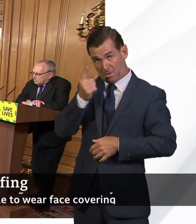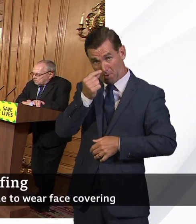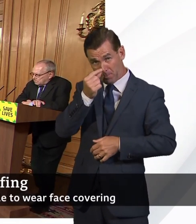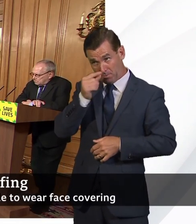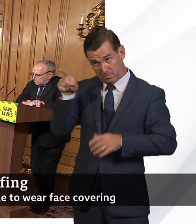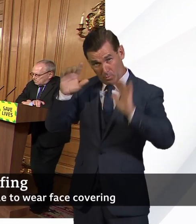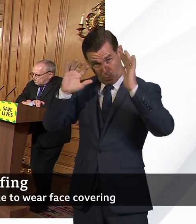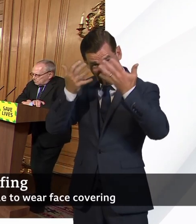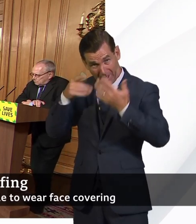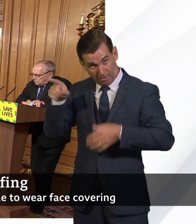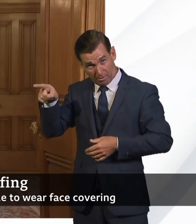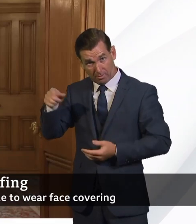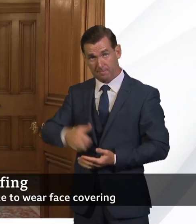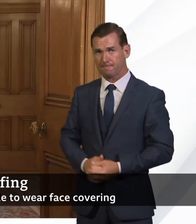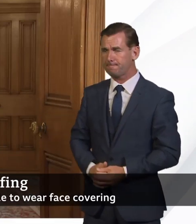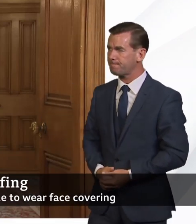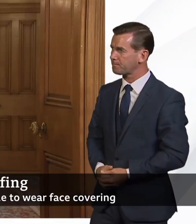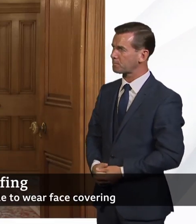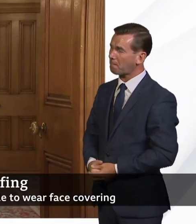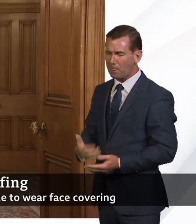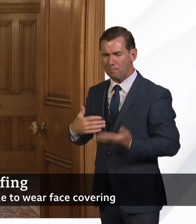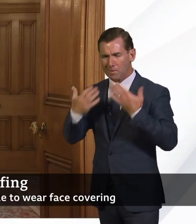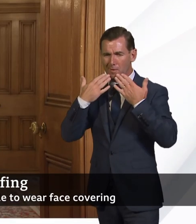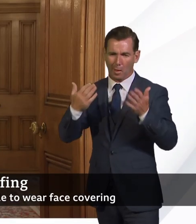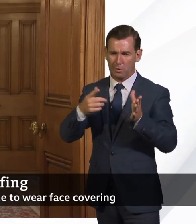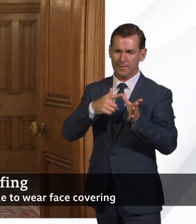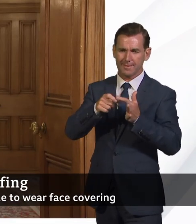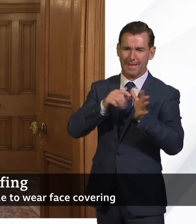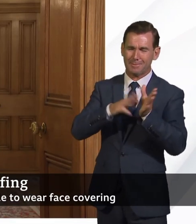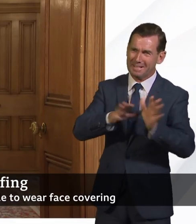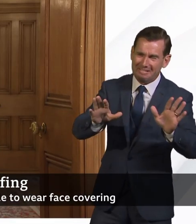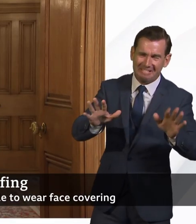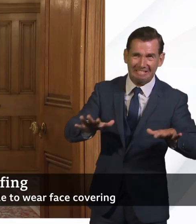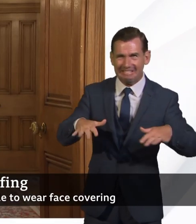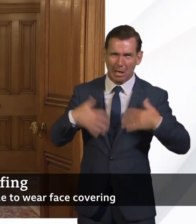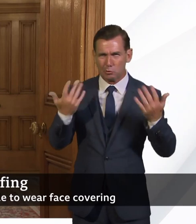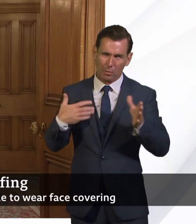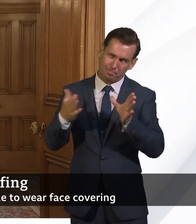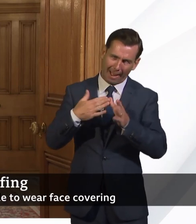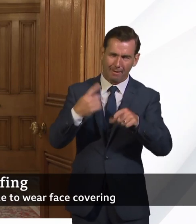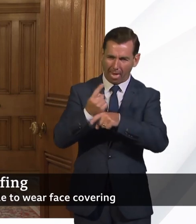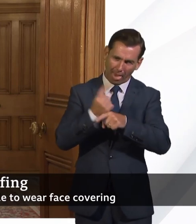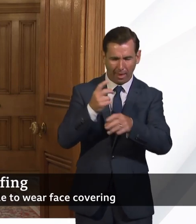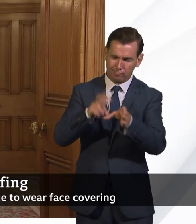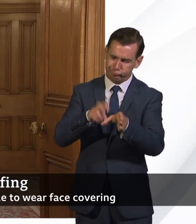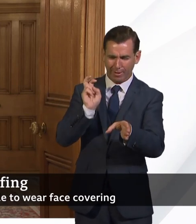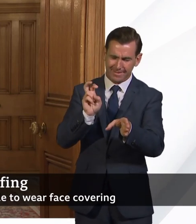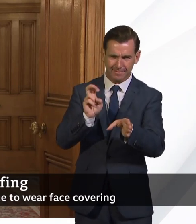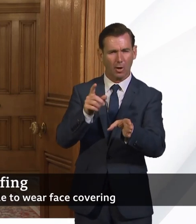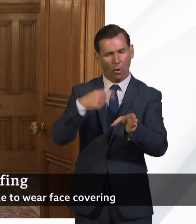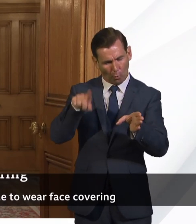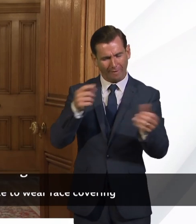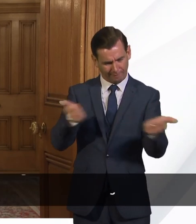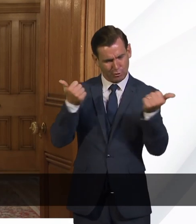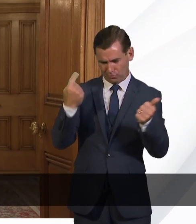much, Adam. Look, without wanting to get back into the whole Brexit debate, we have now left the EU at the beginning of the year. We leave the